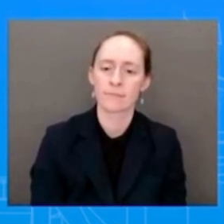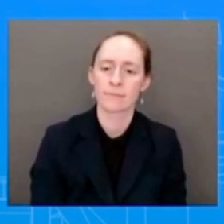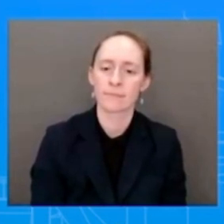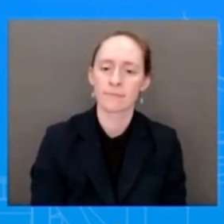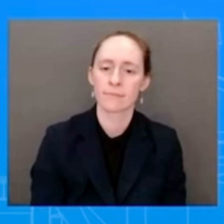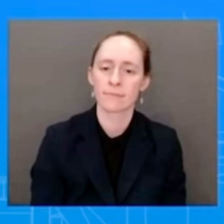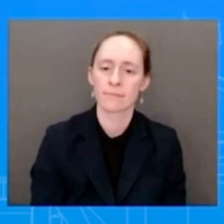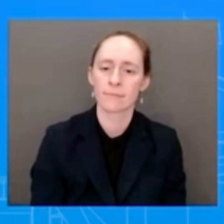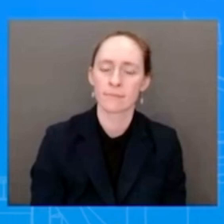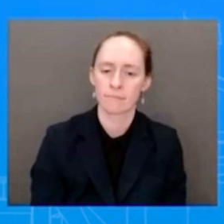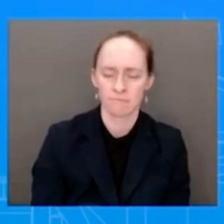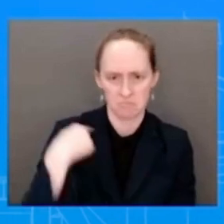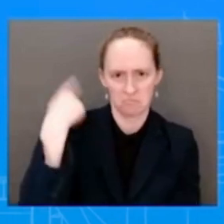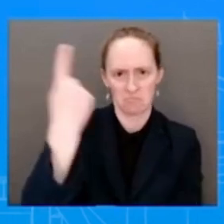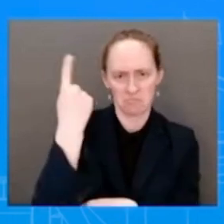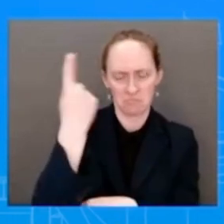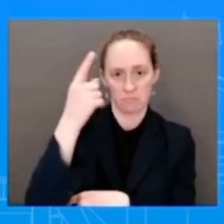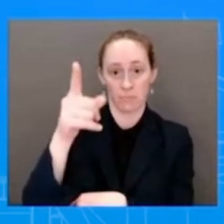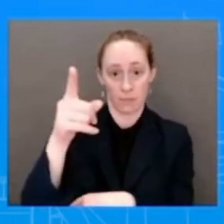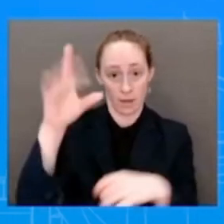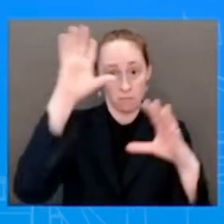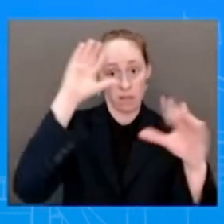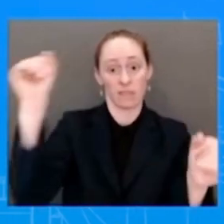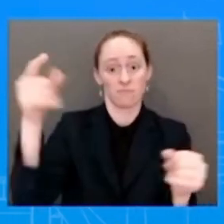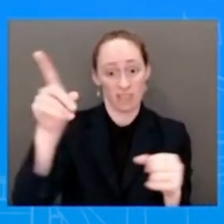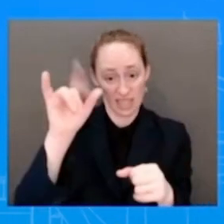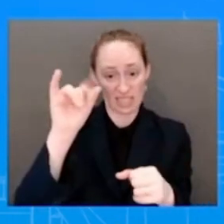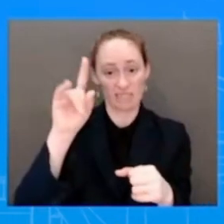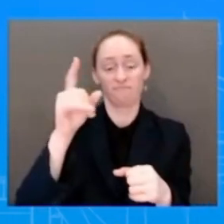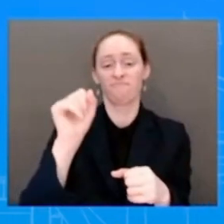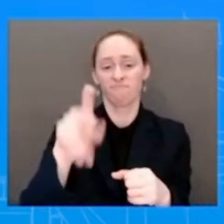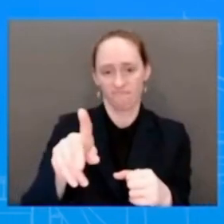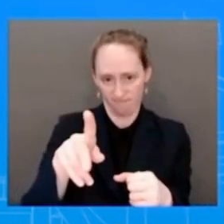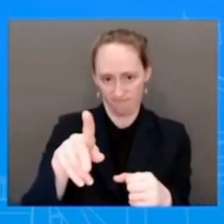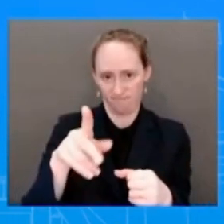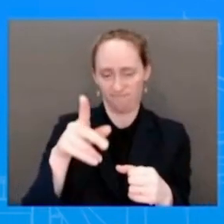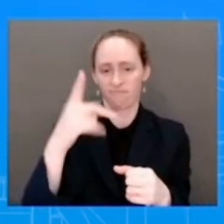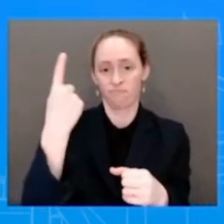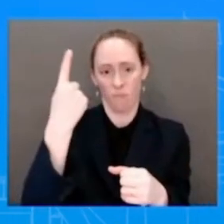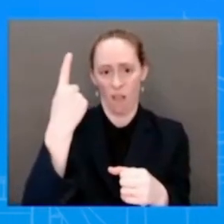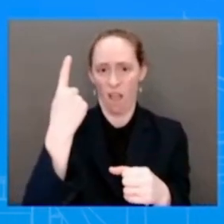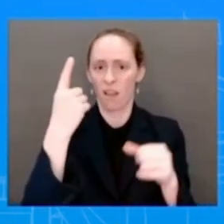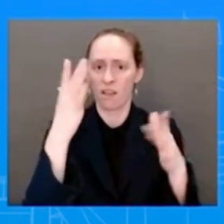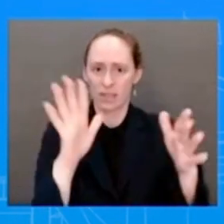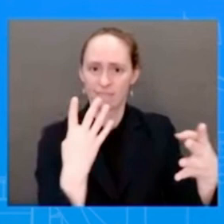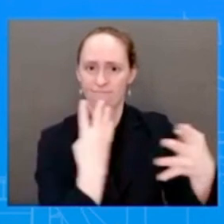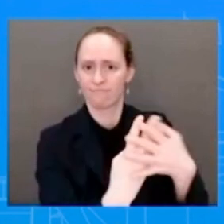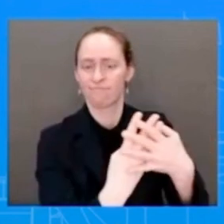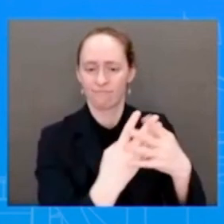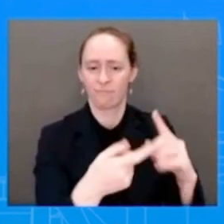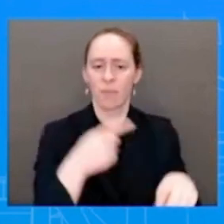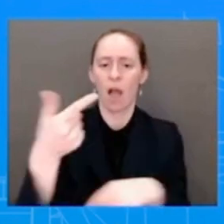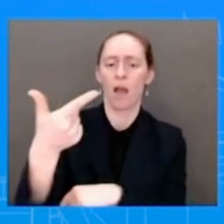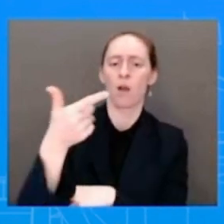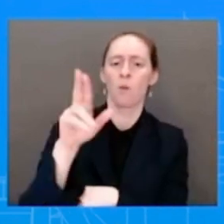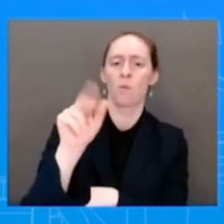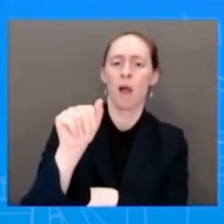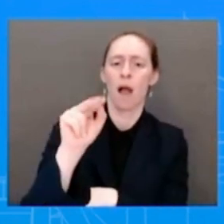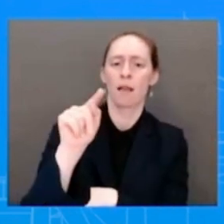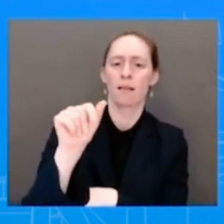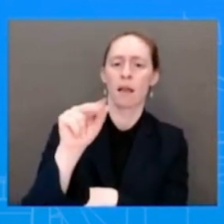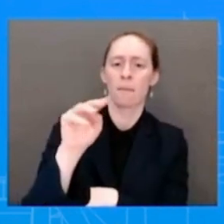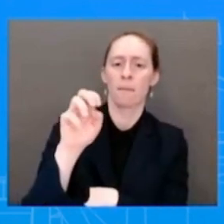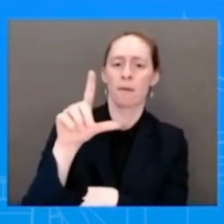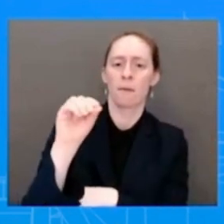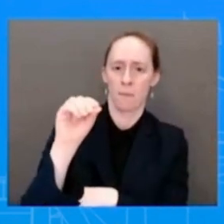we be anticipating the release of any others soon? So, on that piece, I can let you know and confirm that